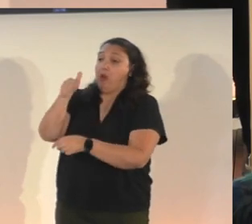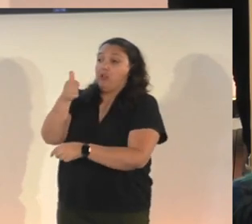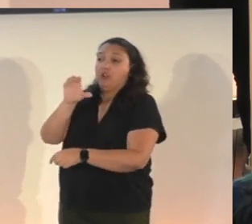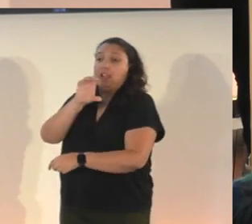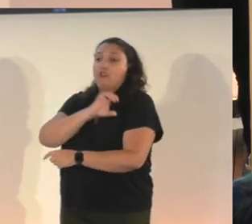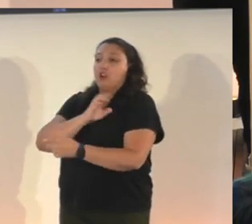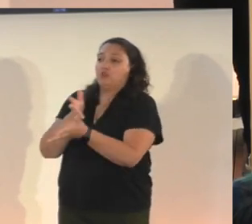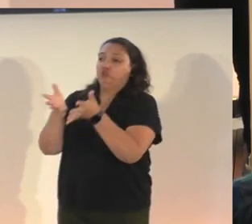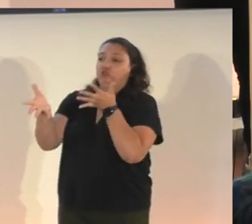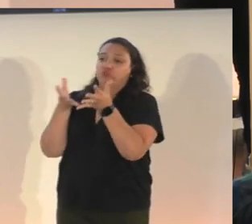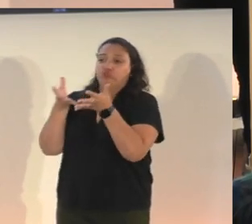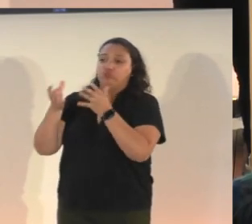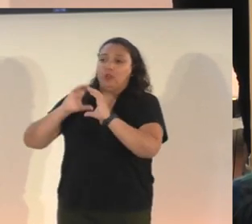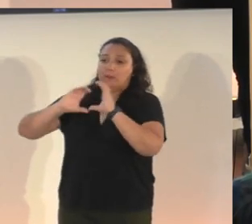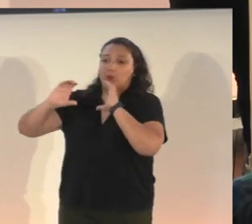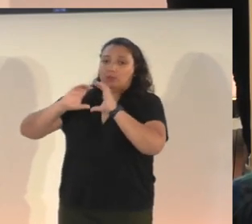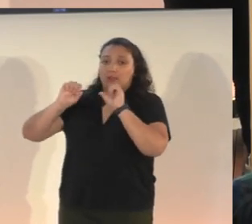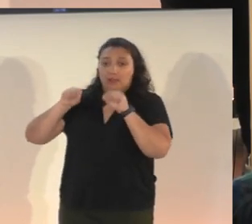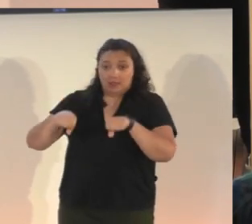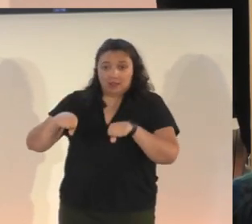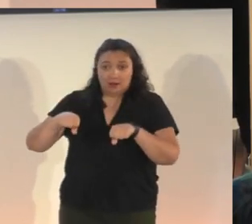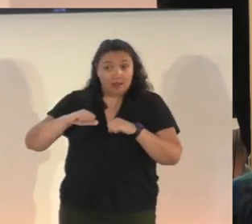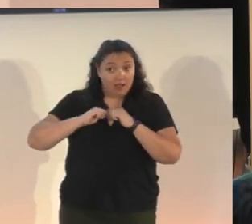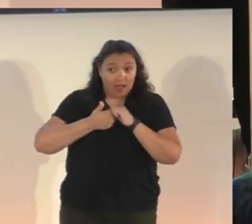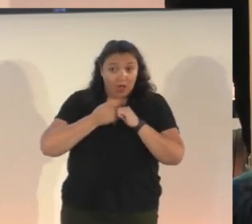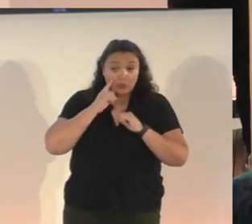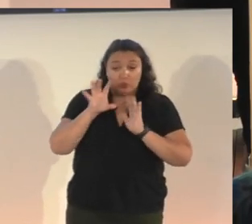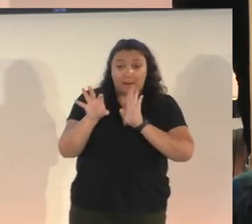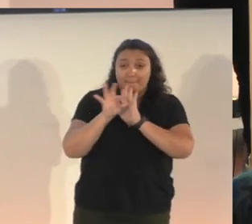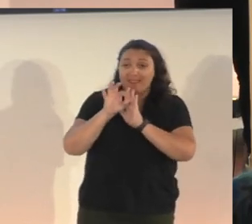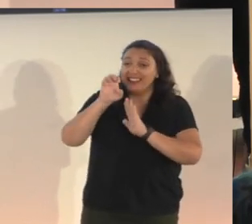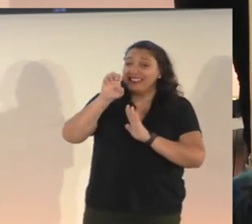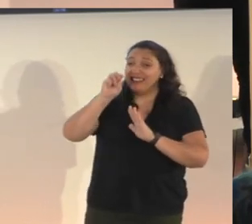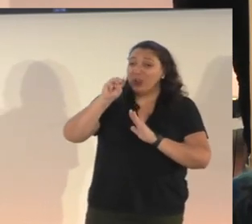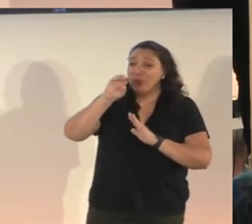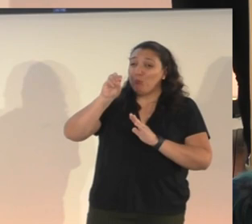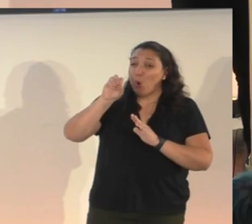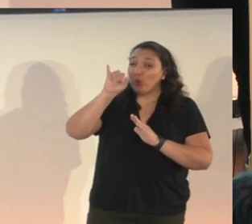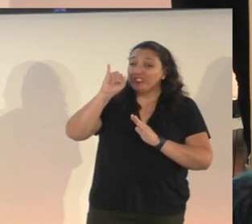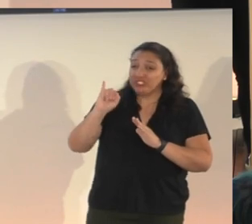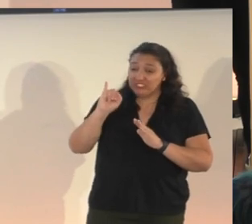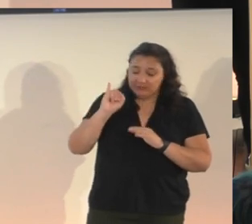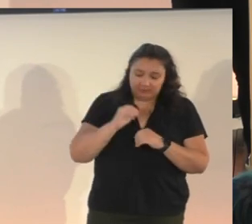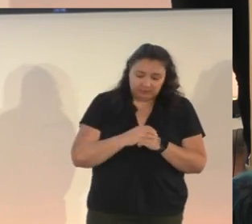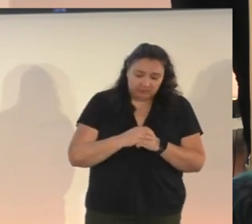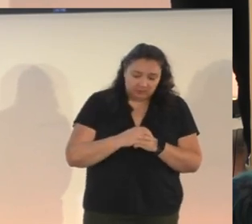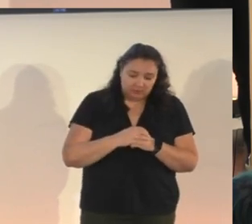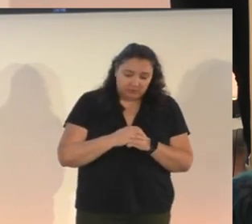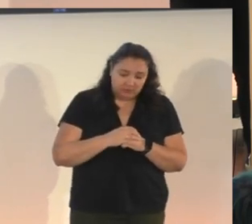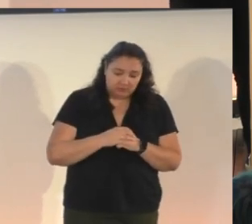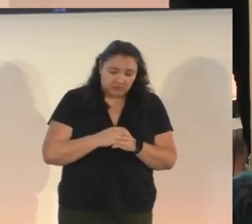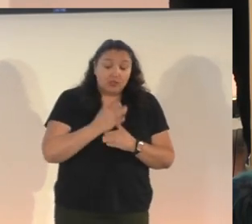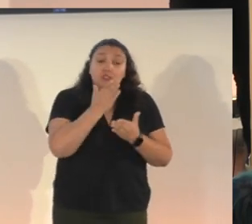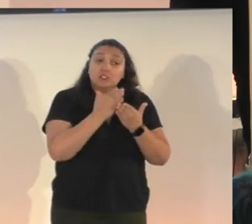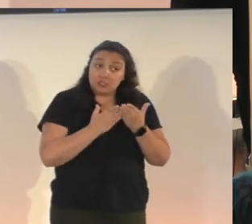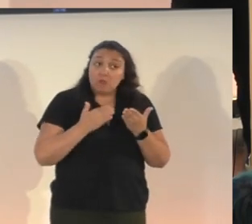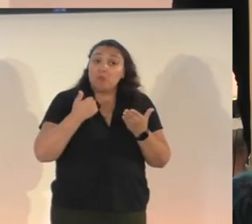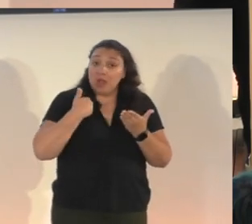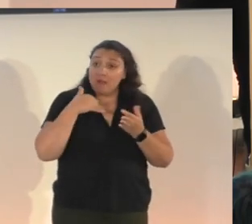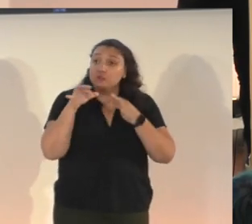that they can communicate with characters is by selecting emojis from the speech bubble. So those have descriptions as well.